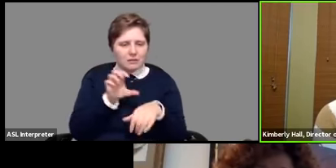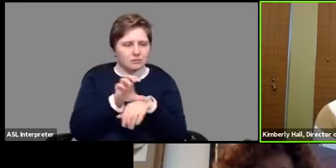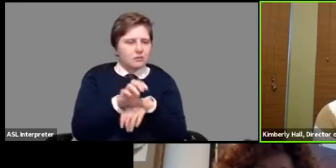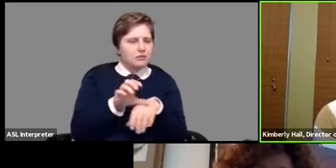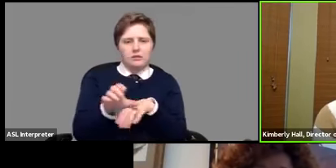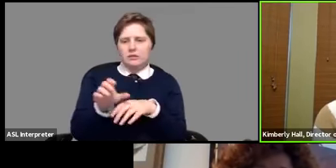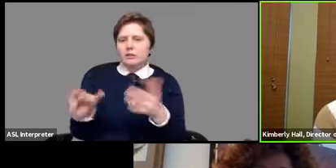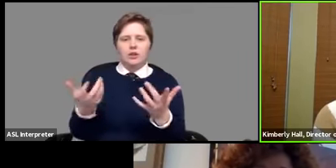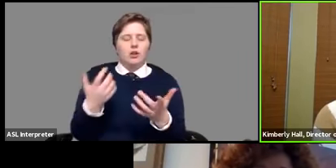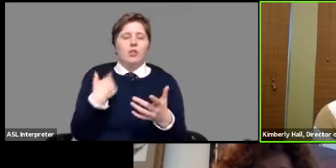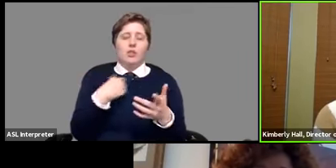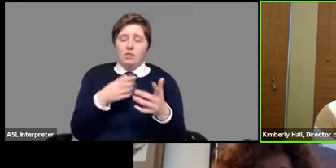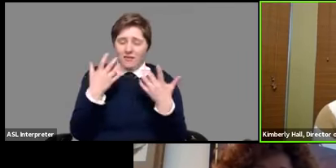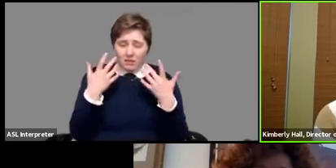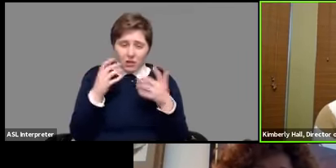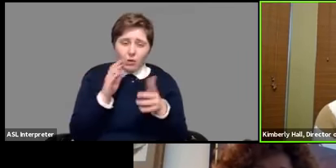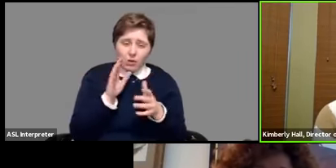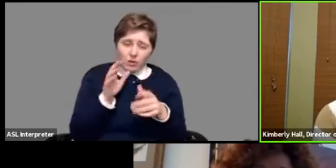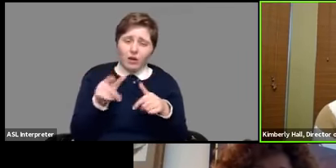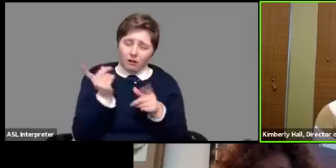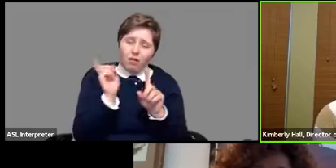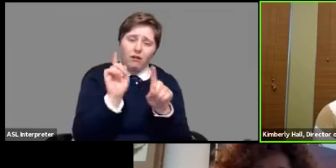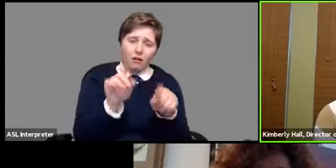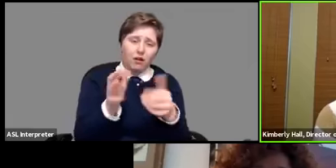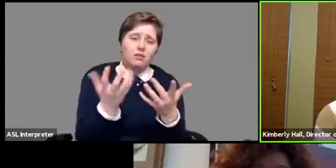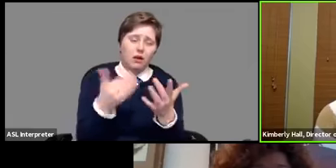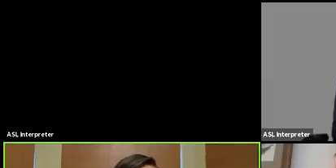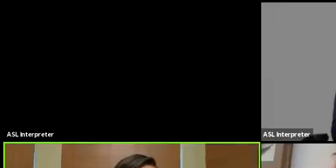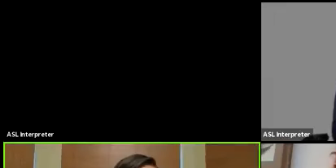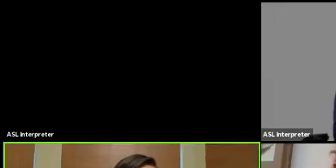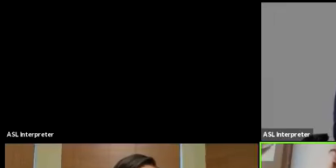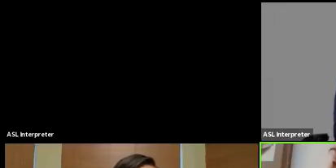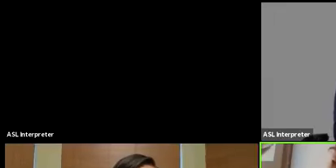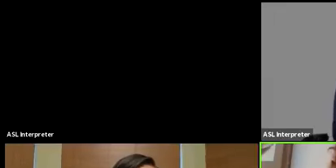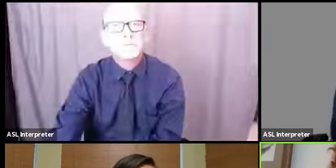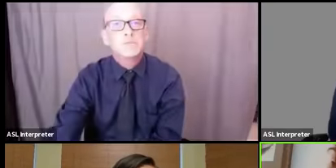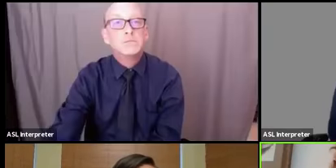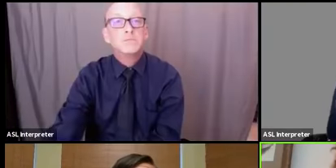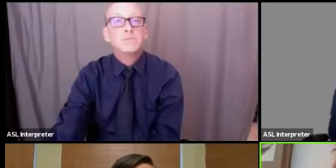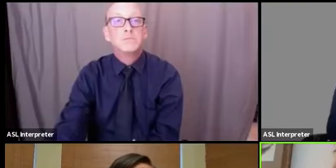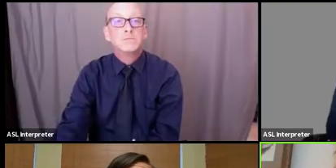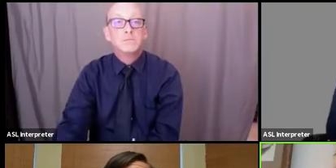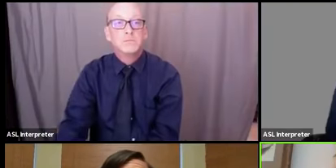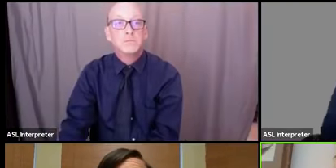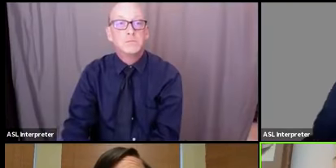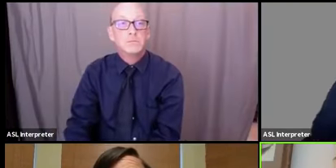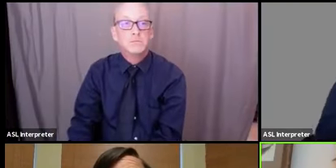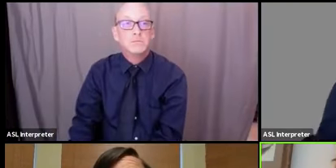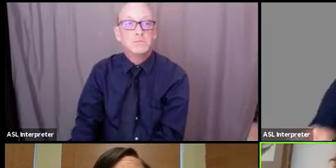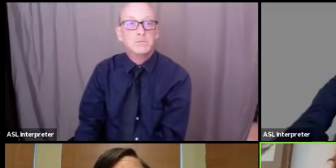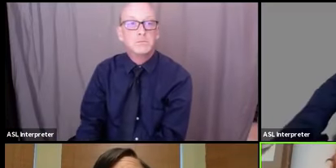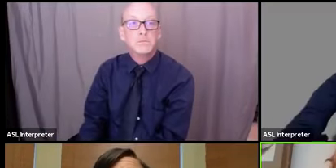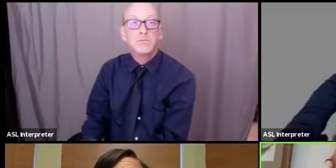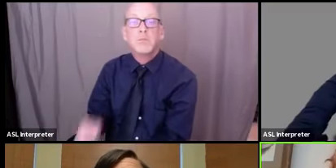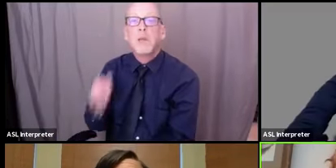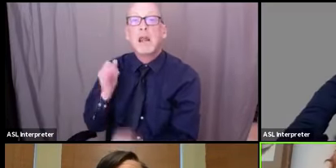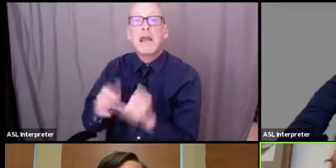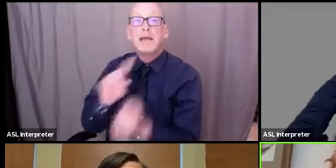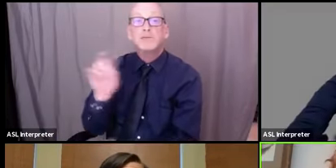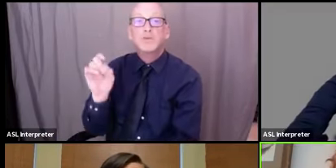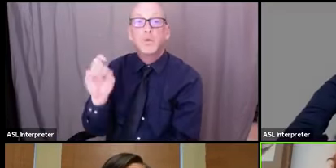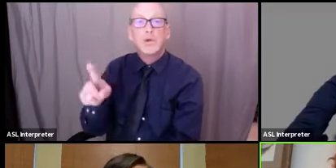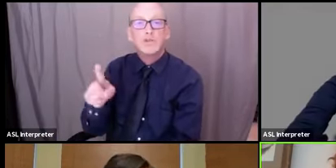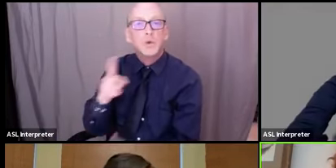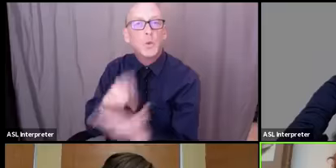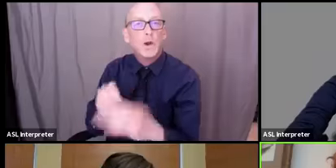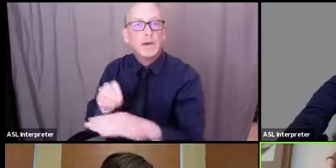way and we have system improvements that are on the way as well one final question what advice would you give someone